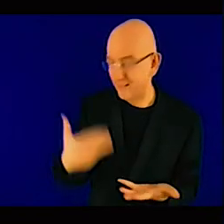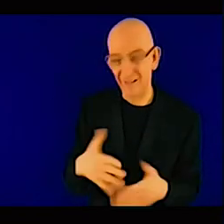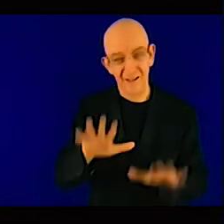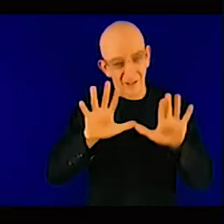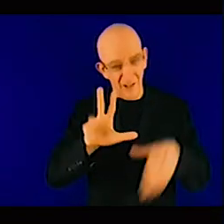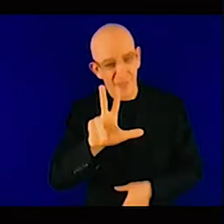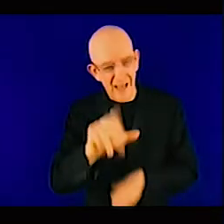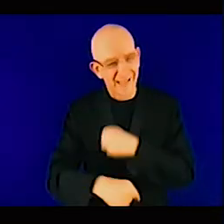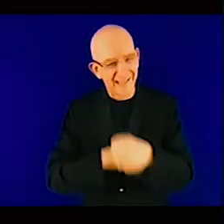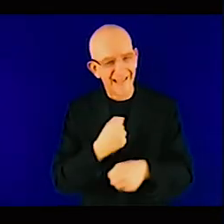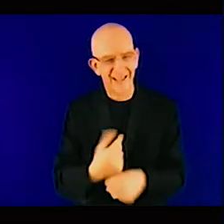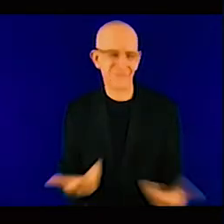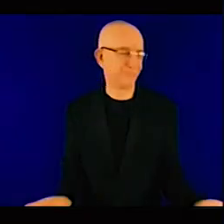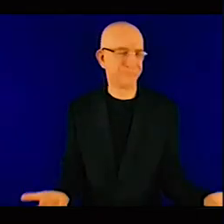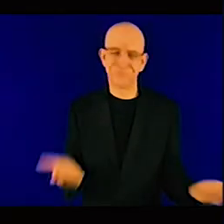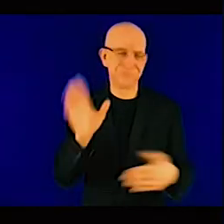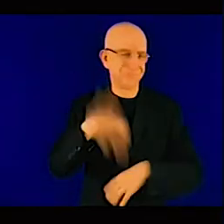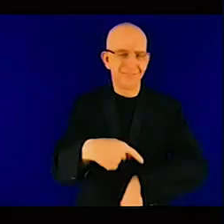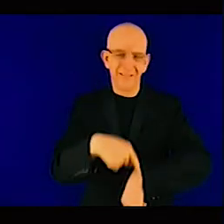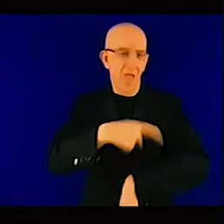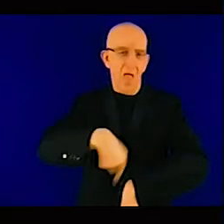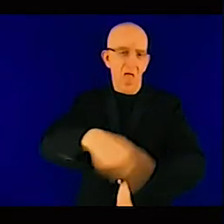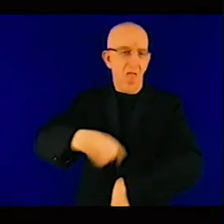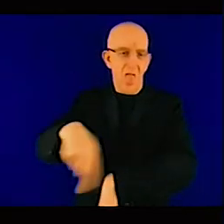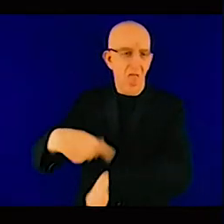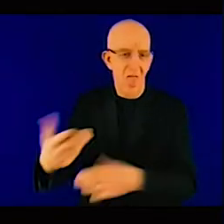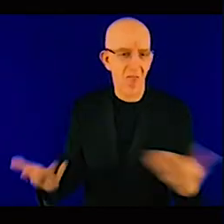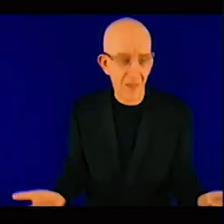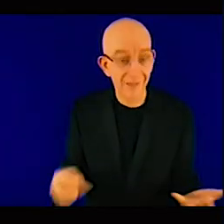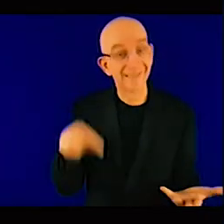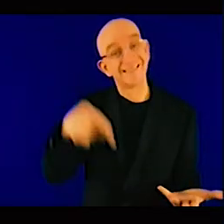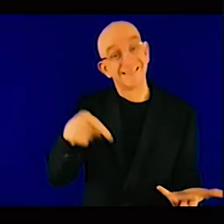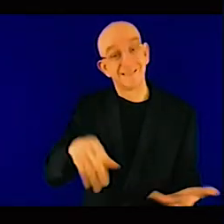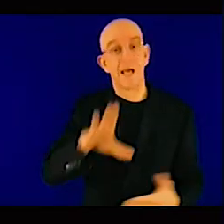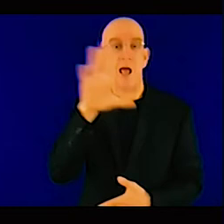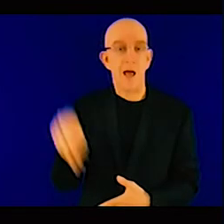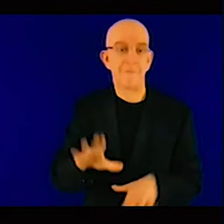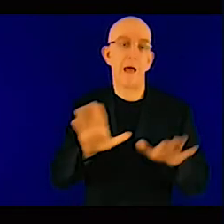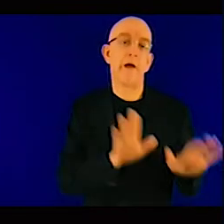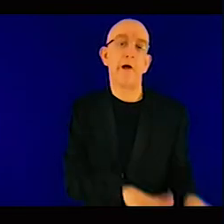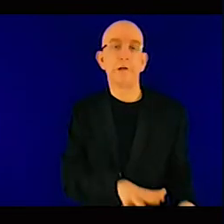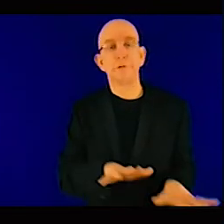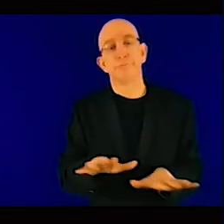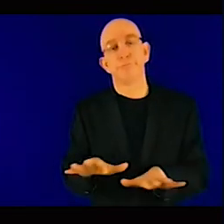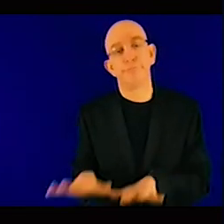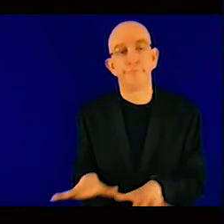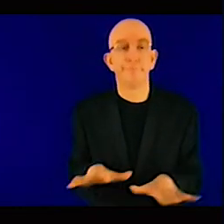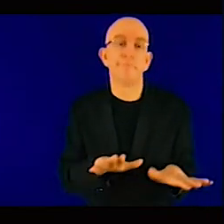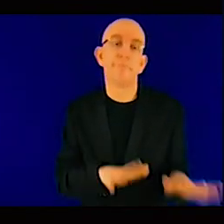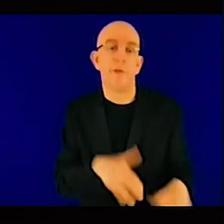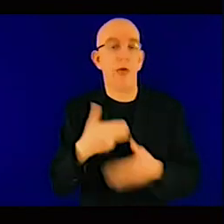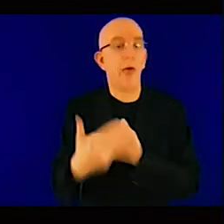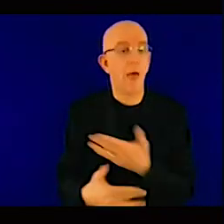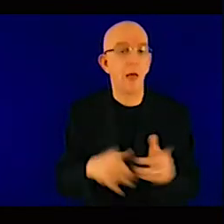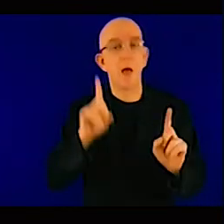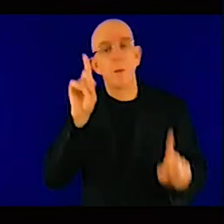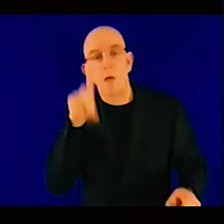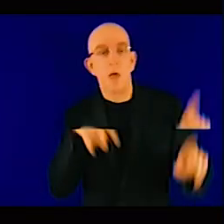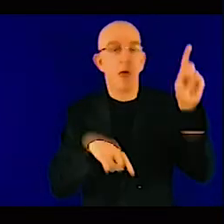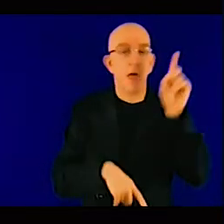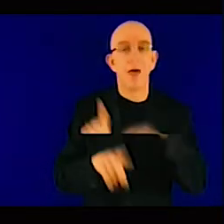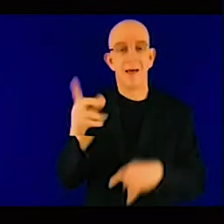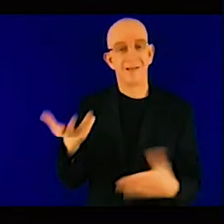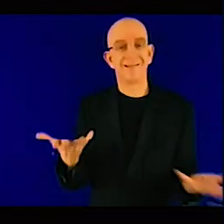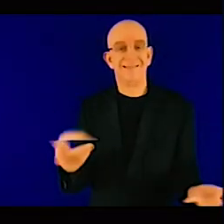that is placed on Africa which is a very interesting risk premium and what do I mean by the risk premium one is the risk